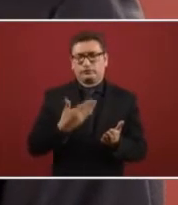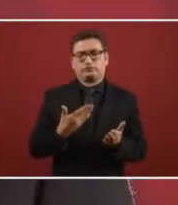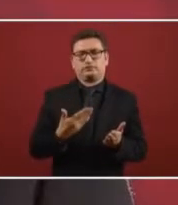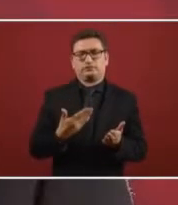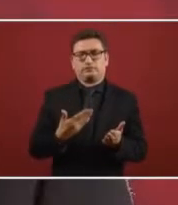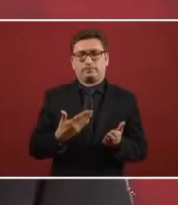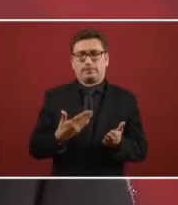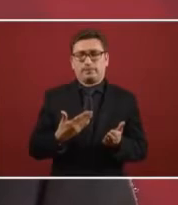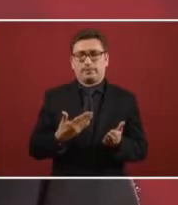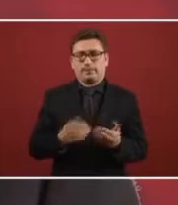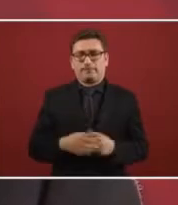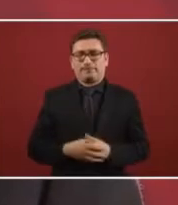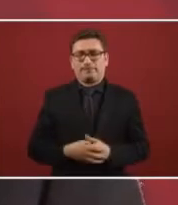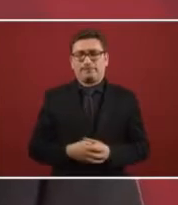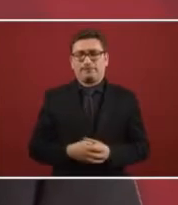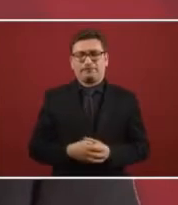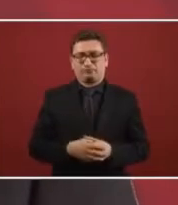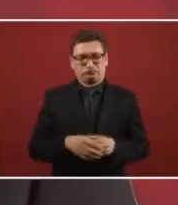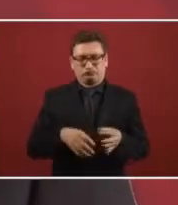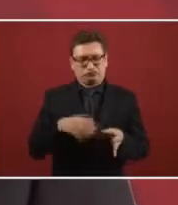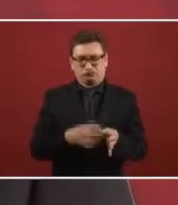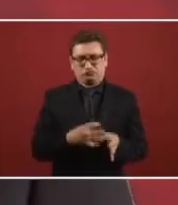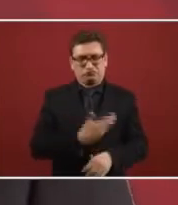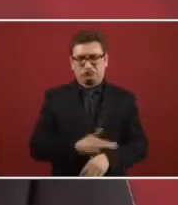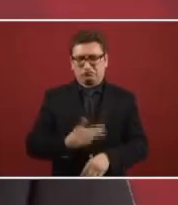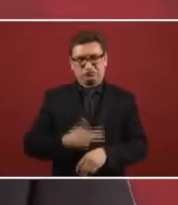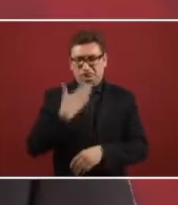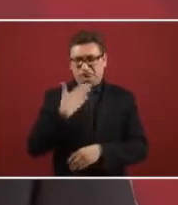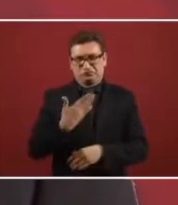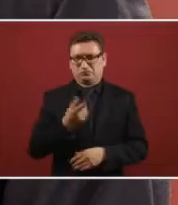adequately.